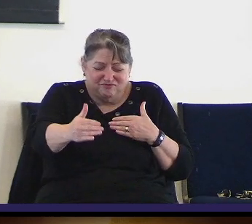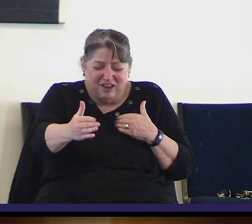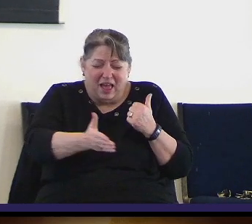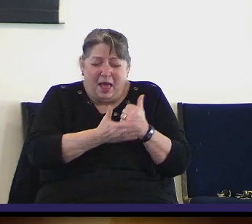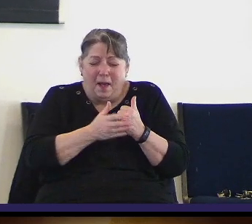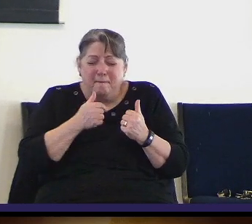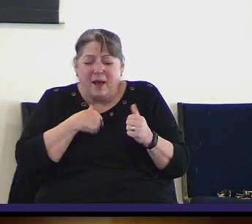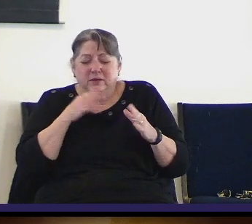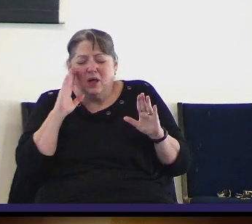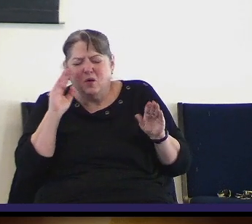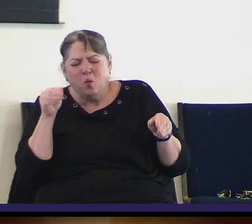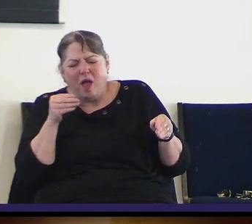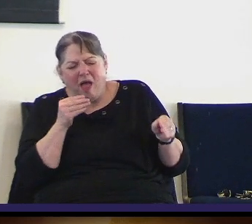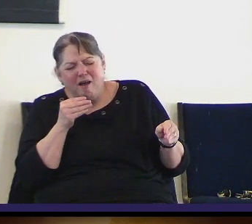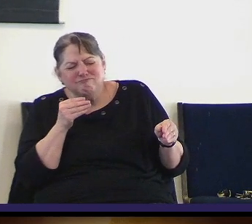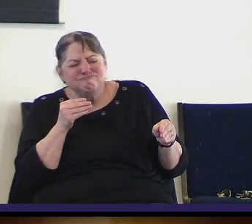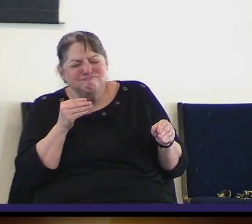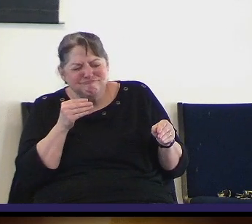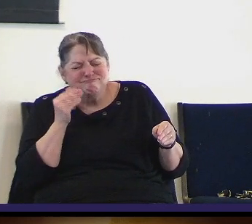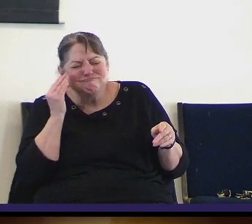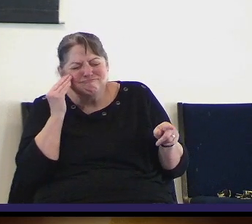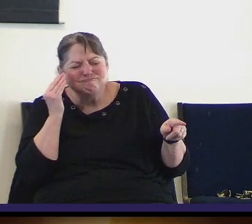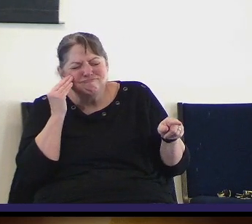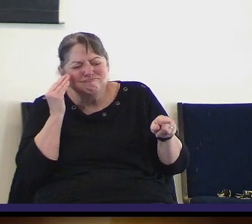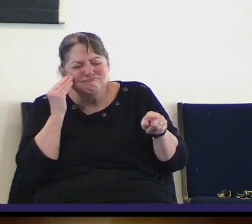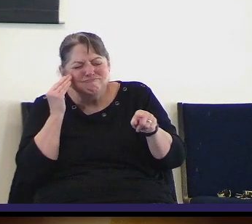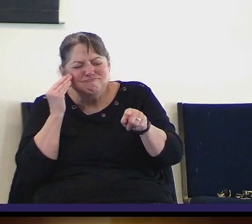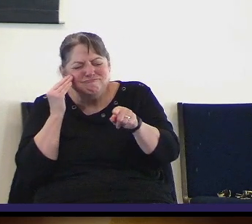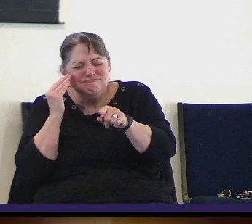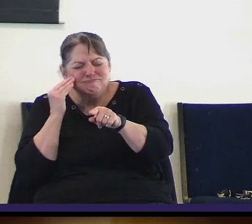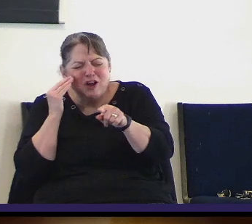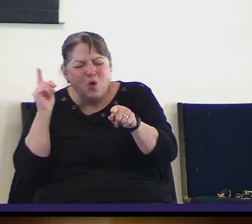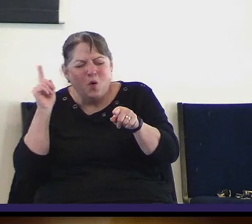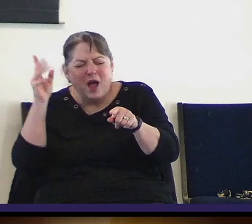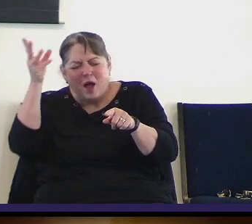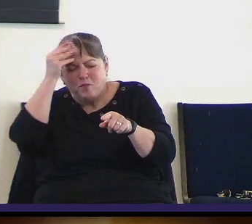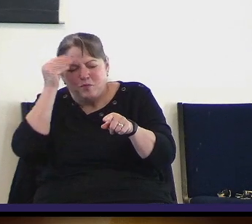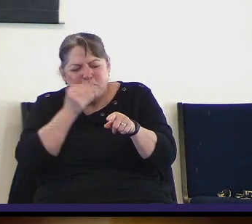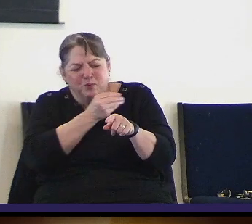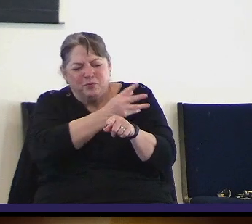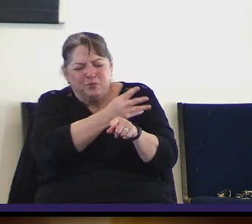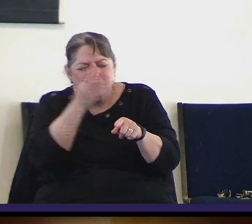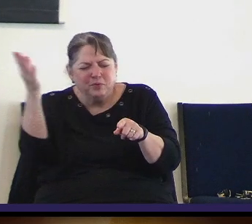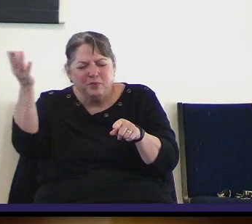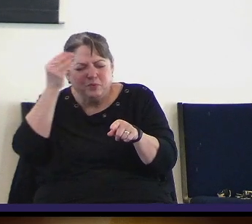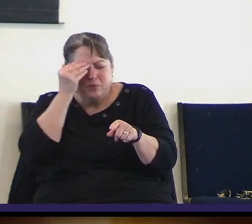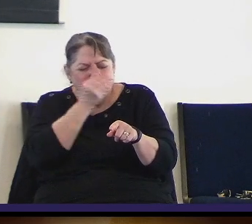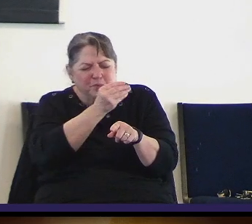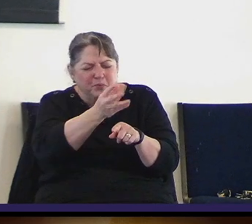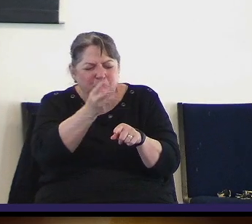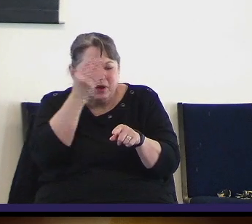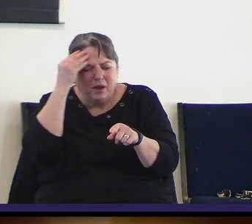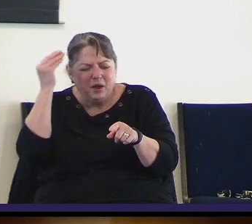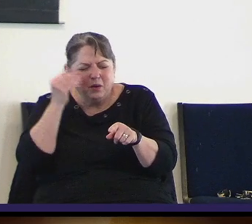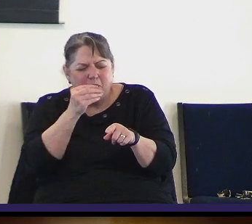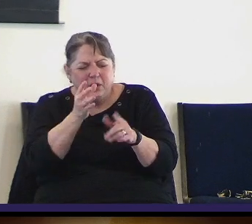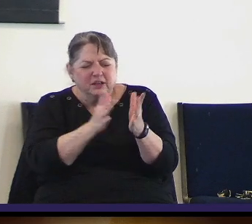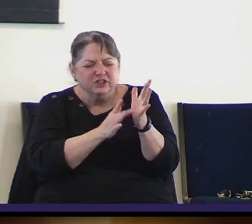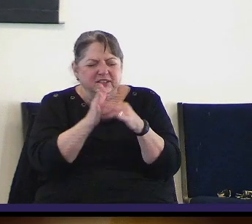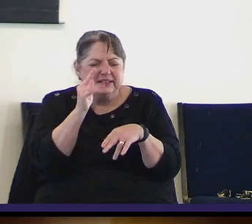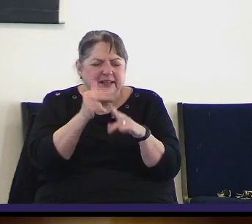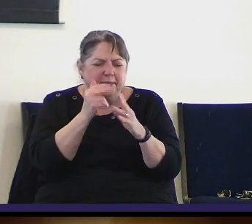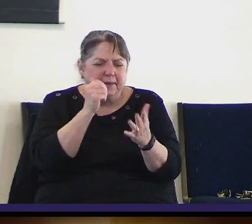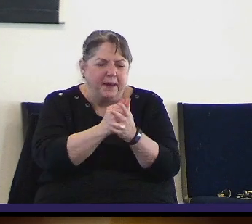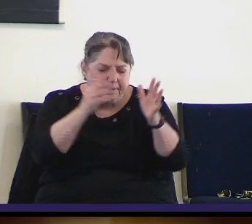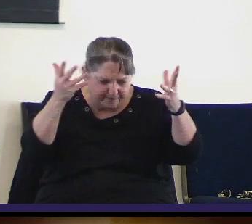those open door opportunities you give us to share the message of hope in hopeless times in Jesus name we